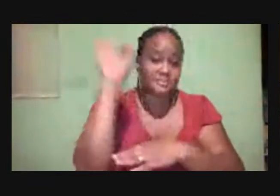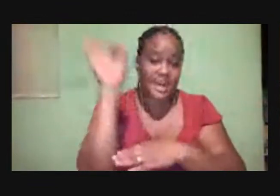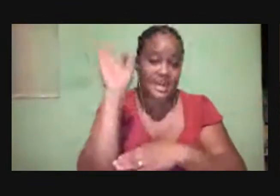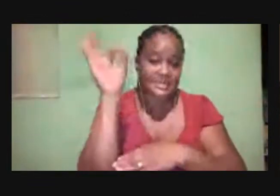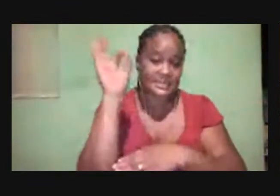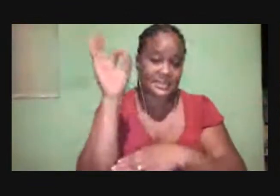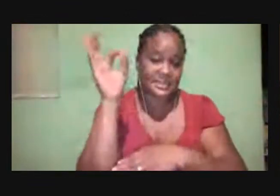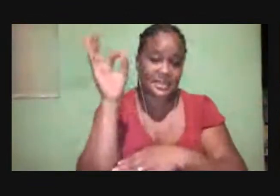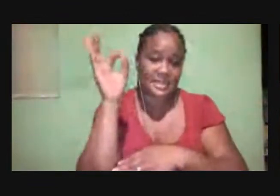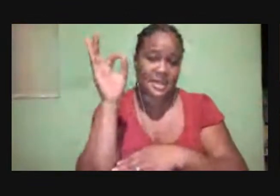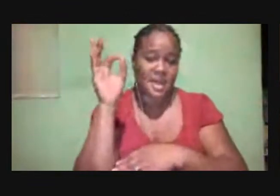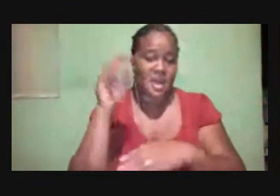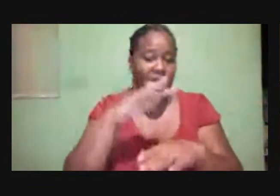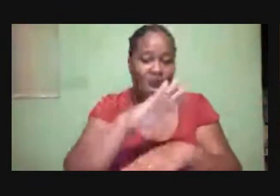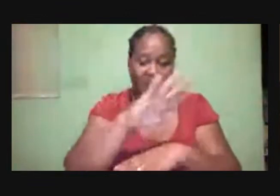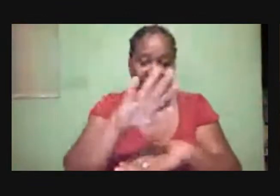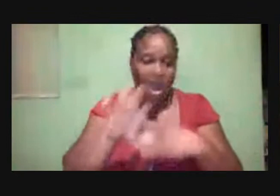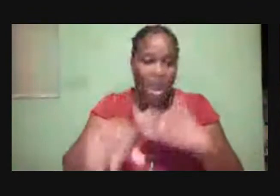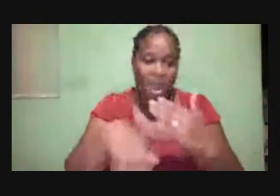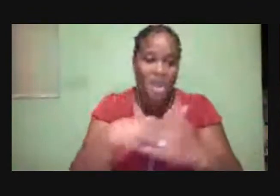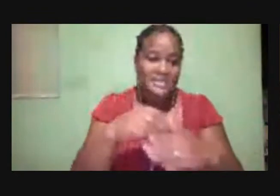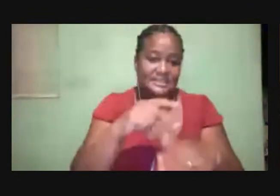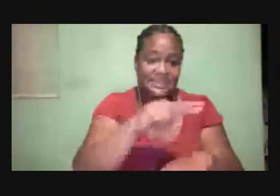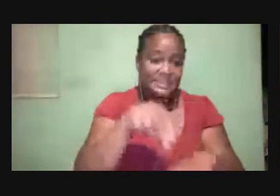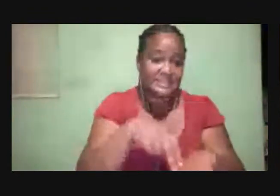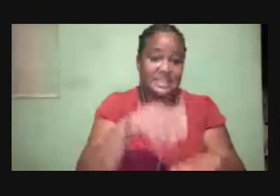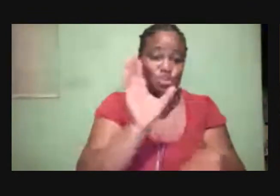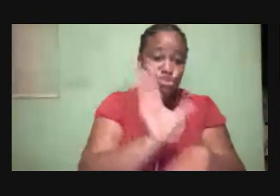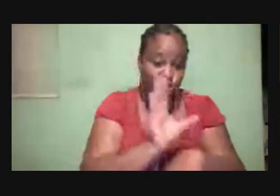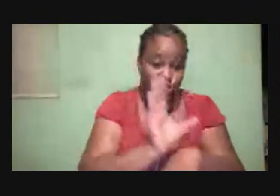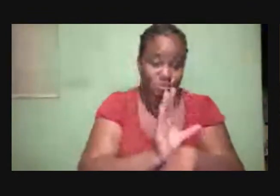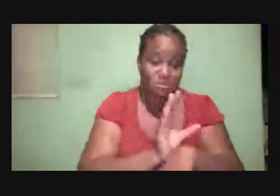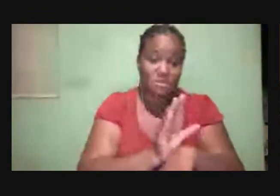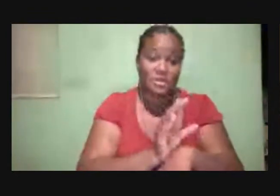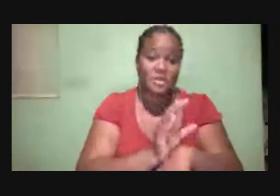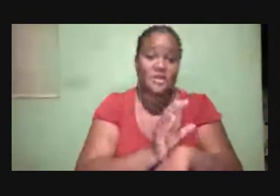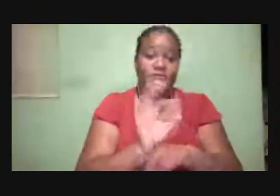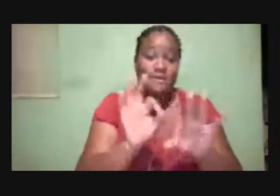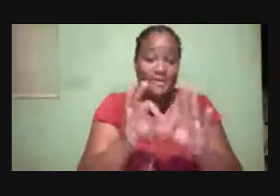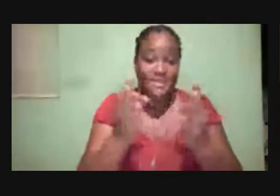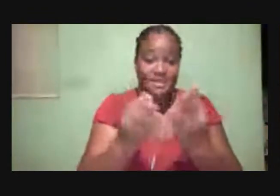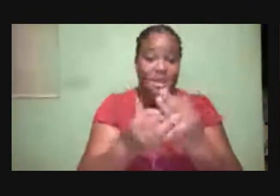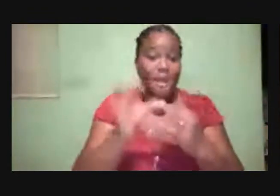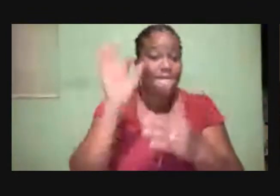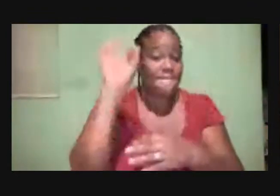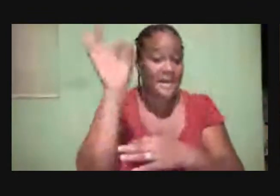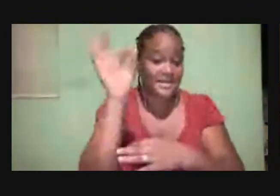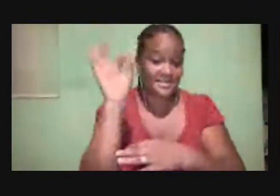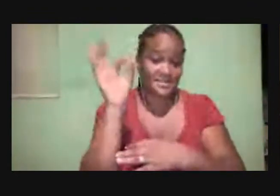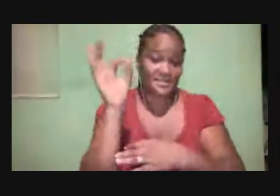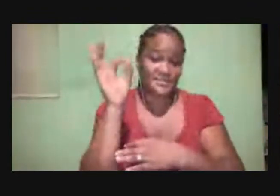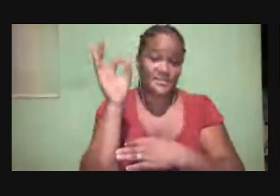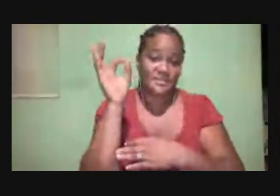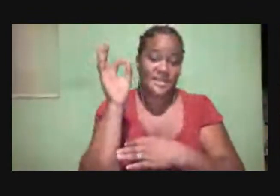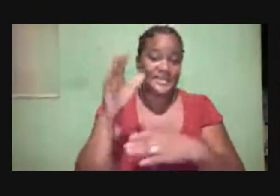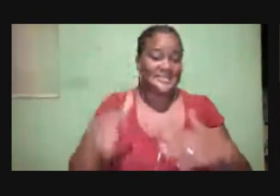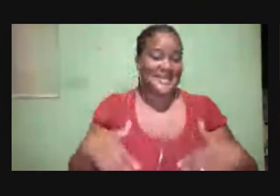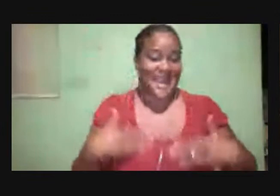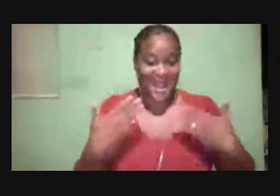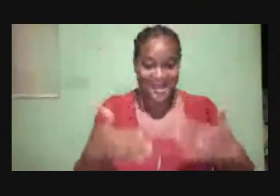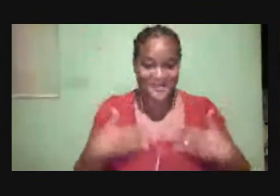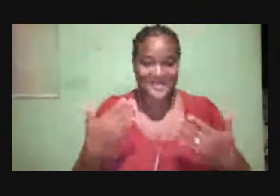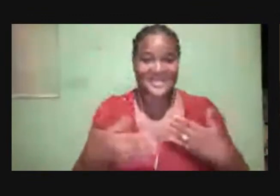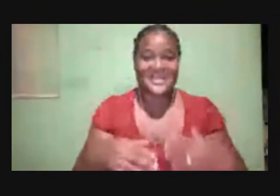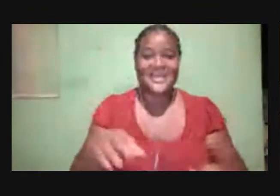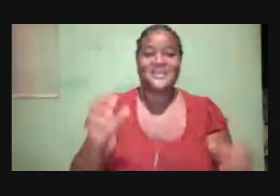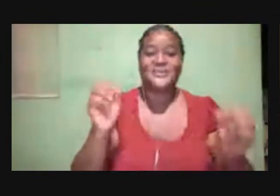Nations Church family. Pastor Brooks is happily married to Stacy and the union